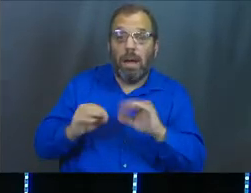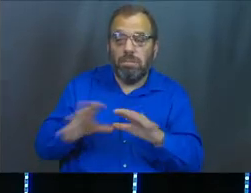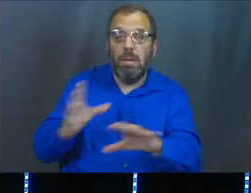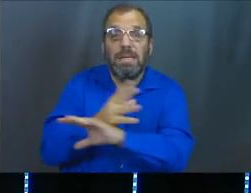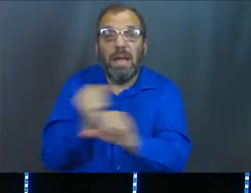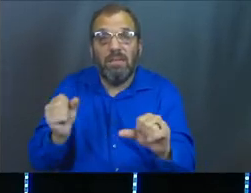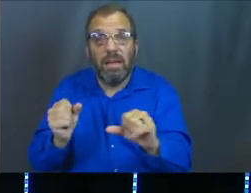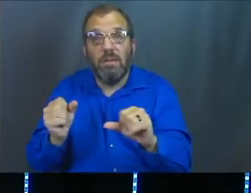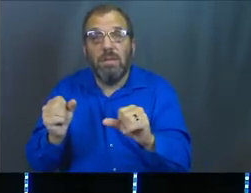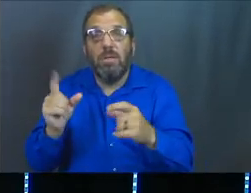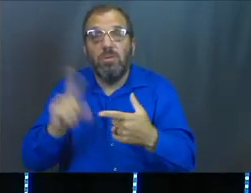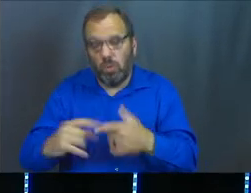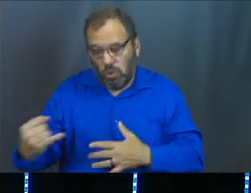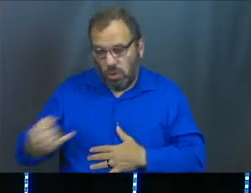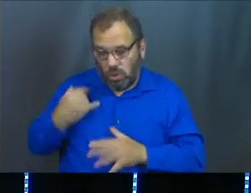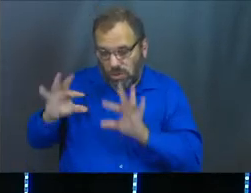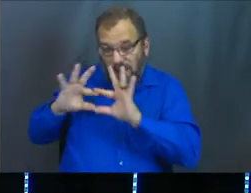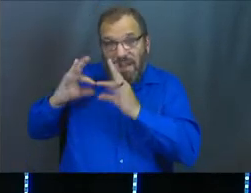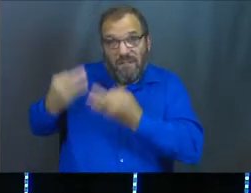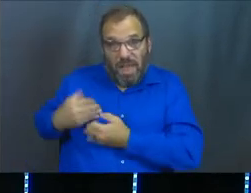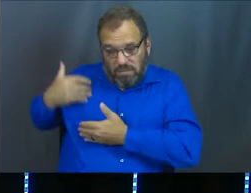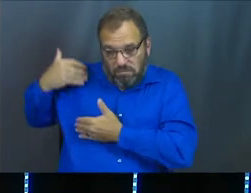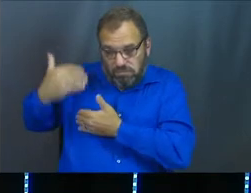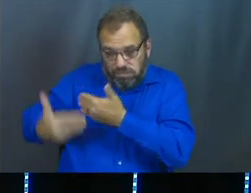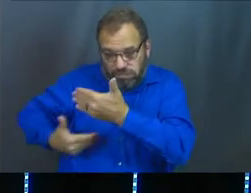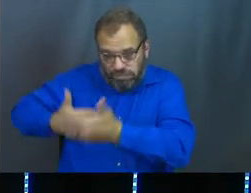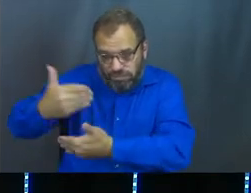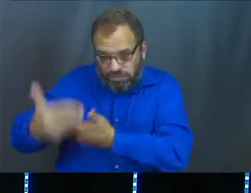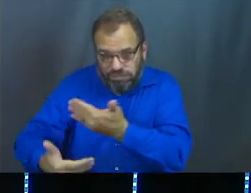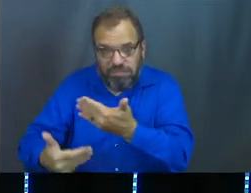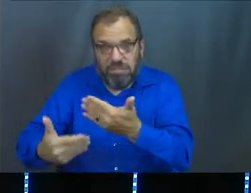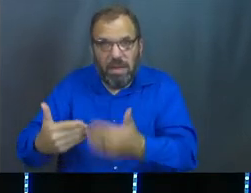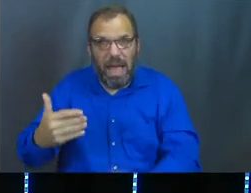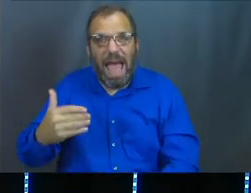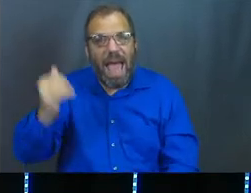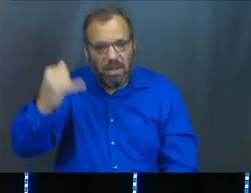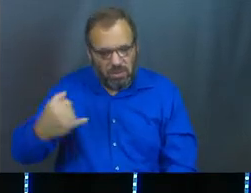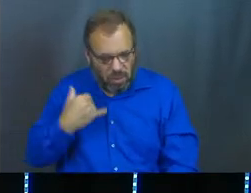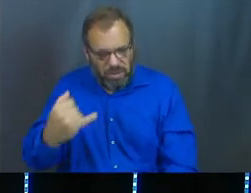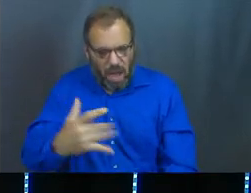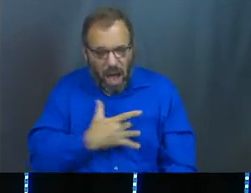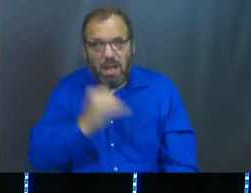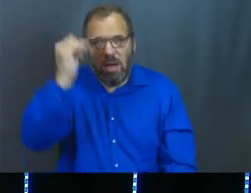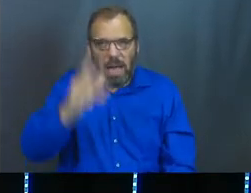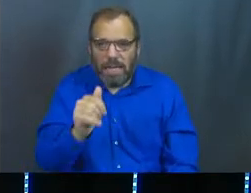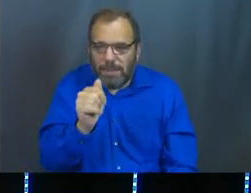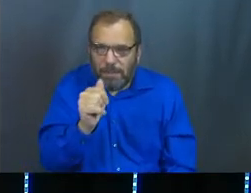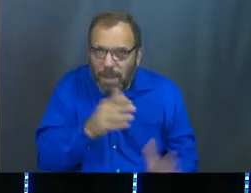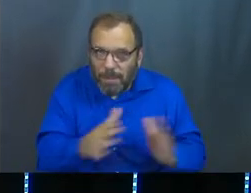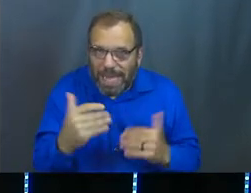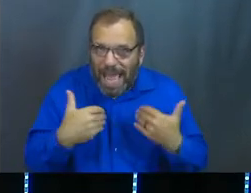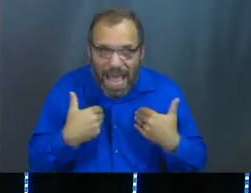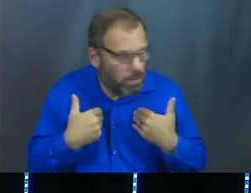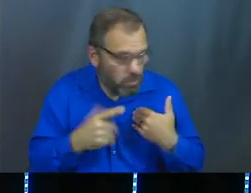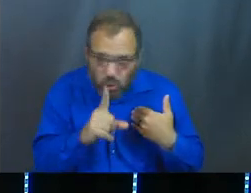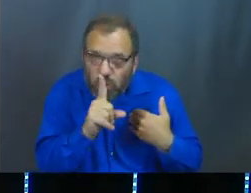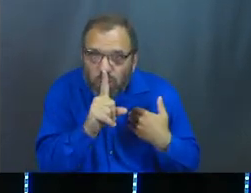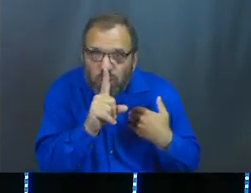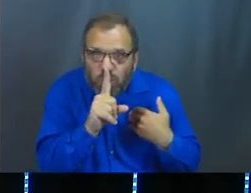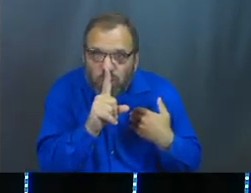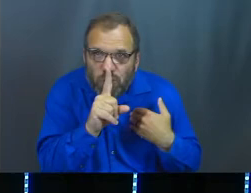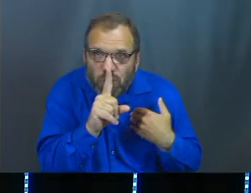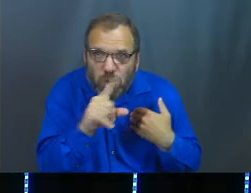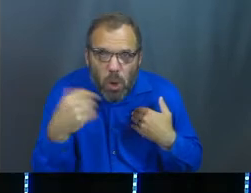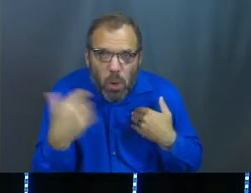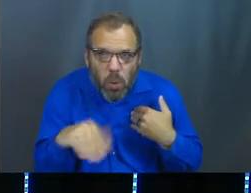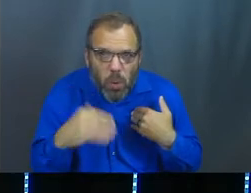bring salvation to Joseph's family and to his own heart as well. God's got a secret plan, and he's got all these